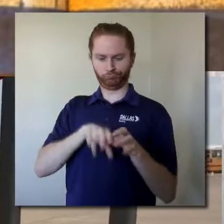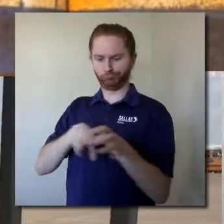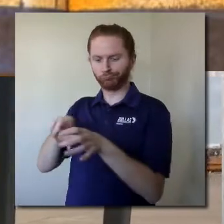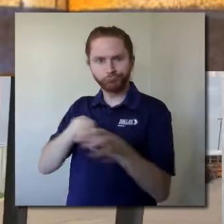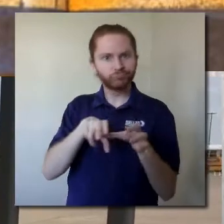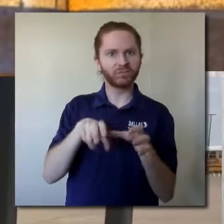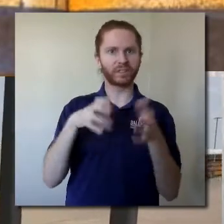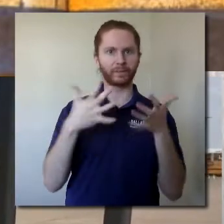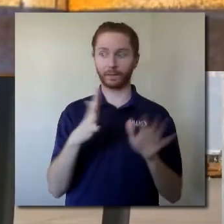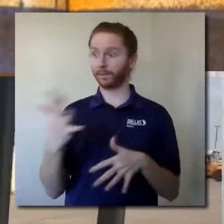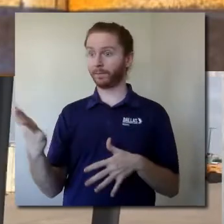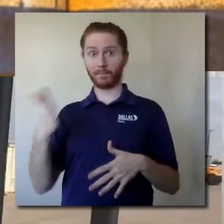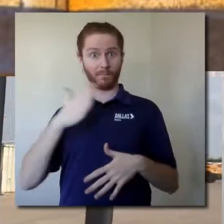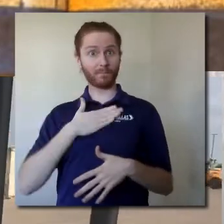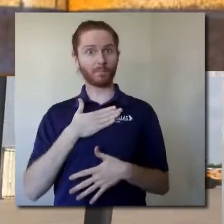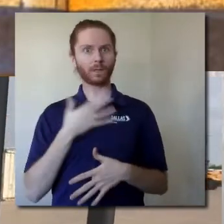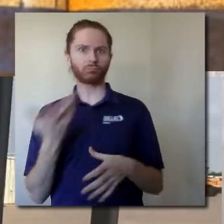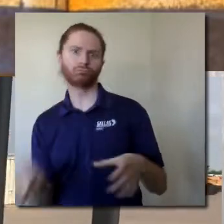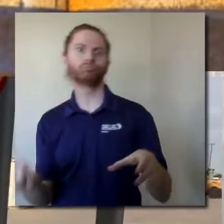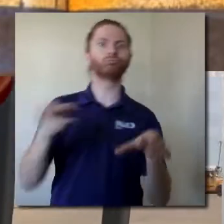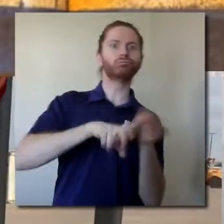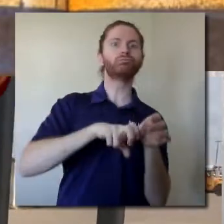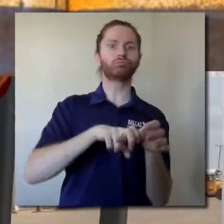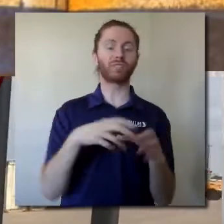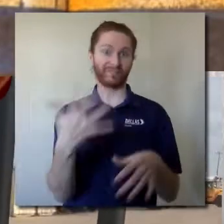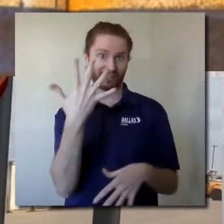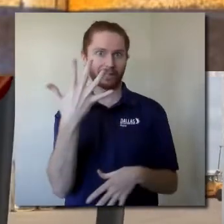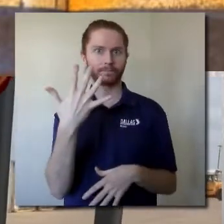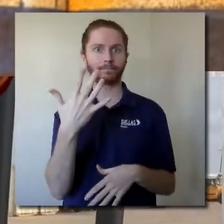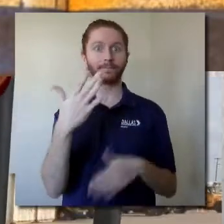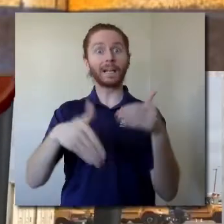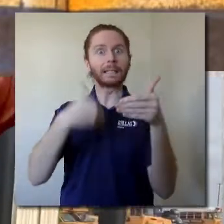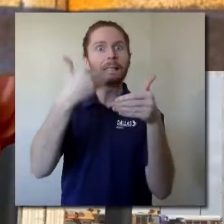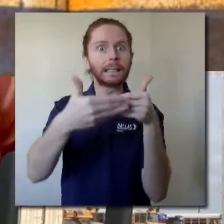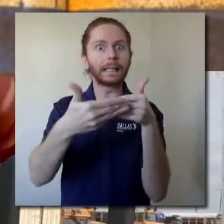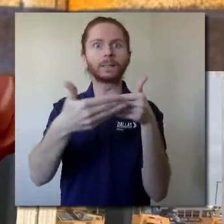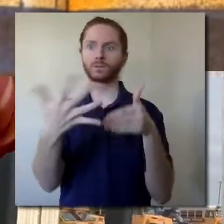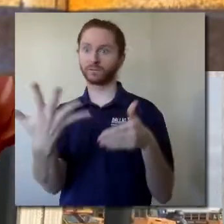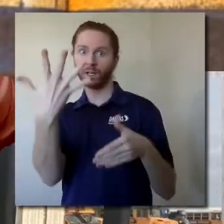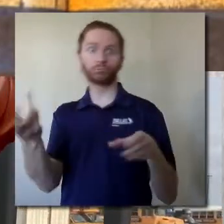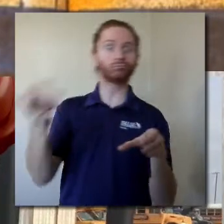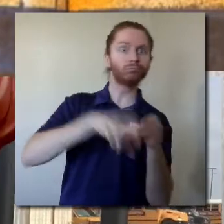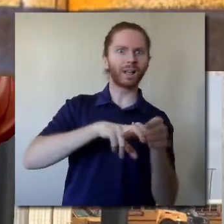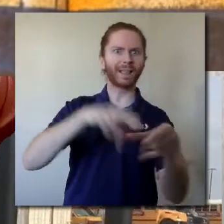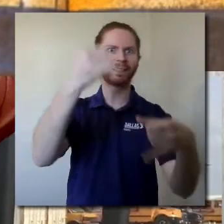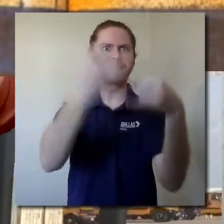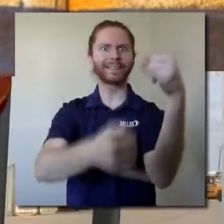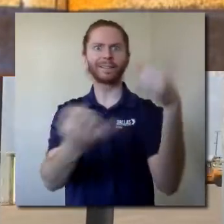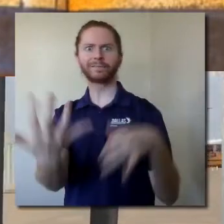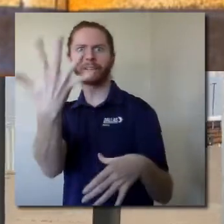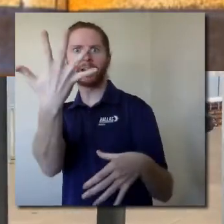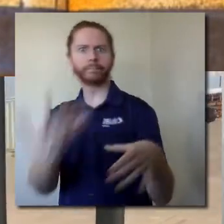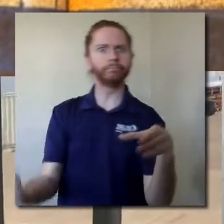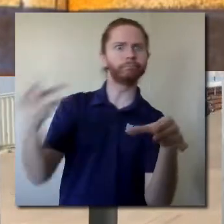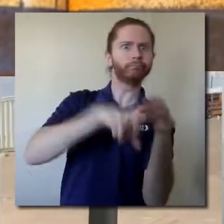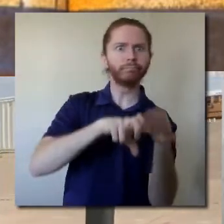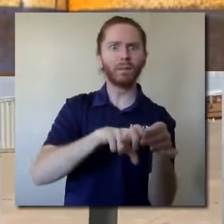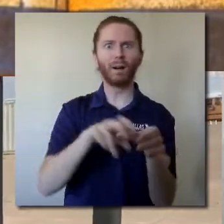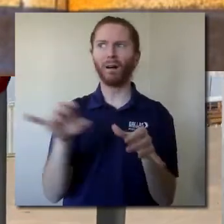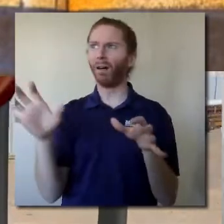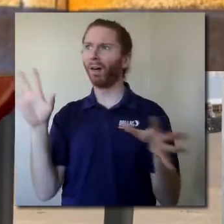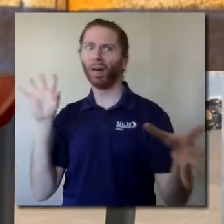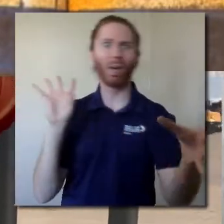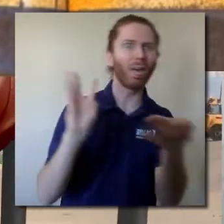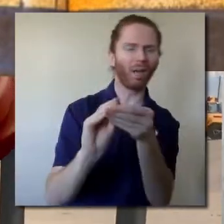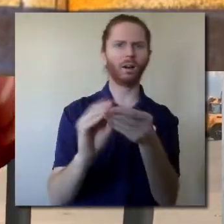Five kids get on at my stop. Five more get on at the next stop. And five more get on at the last stop.